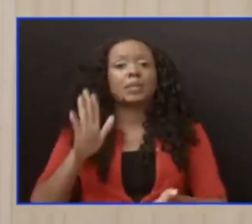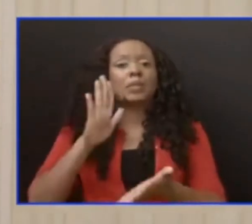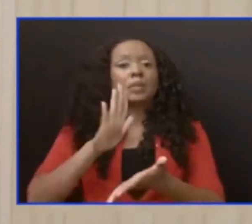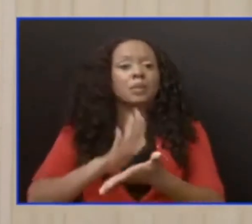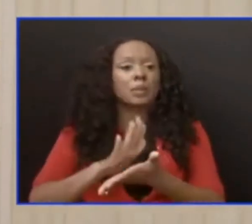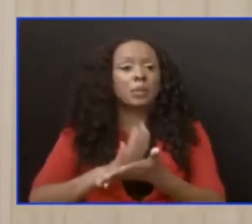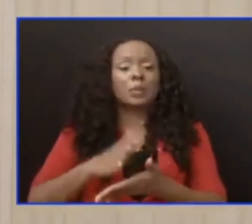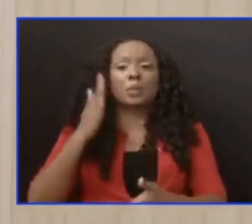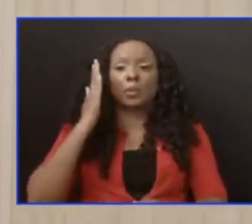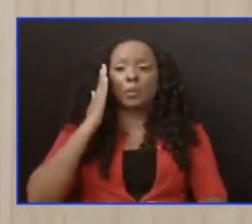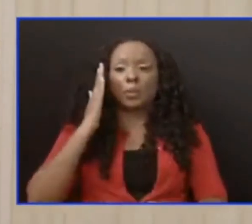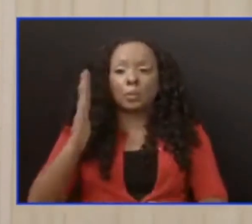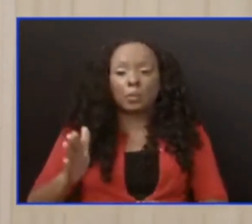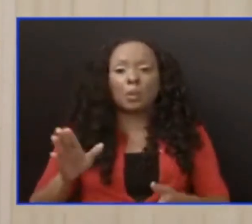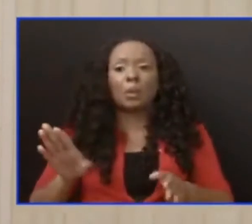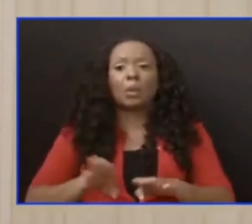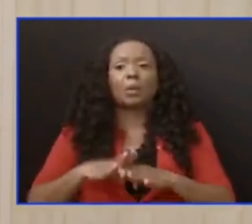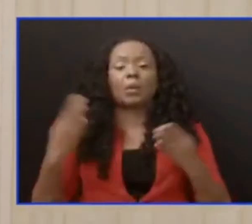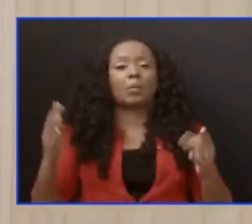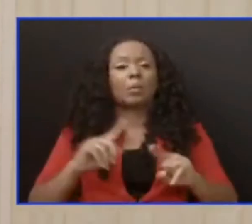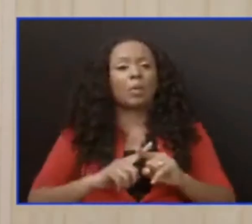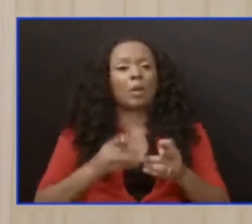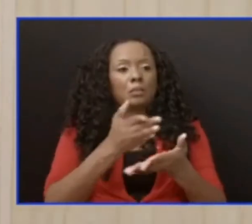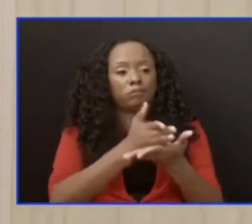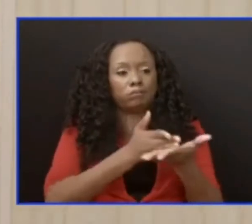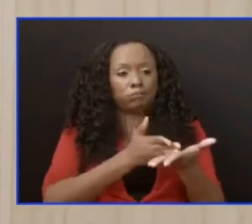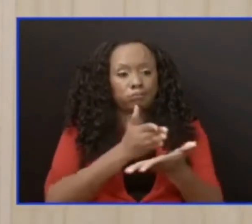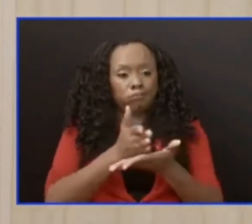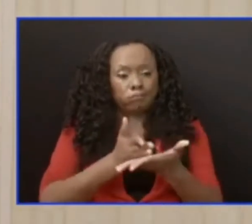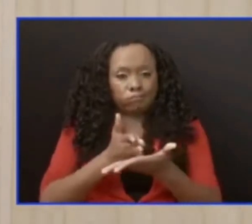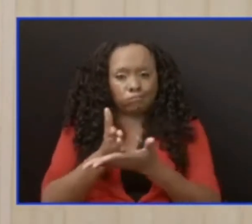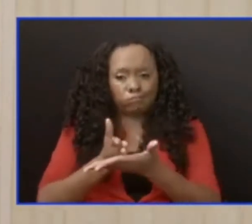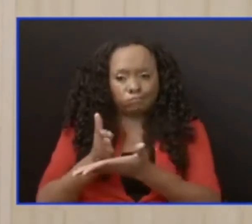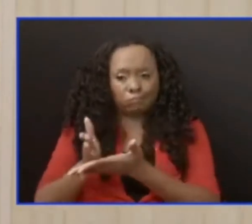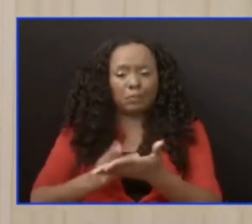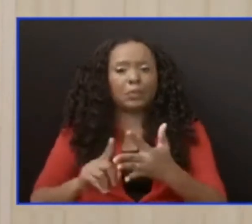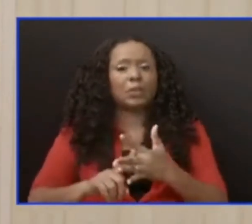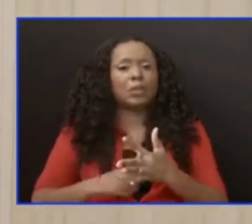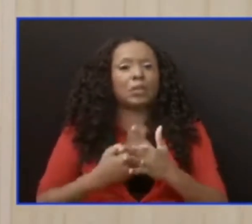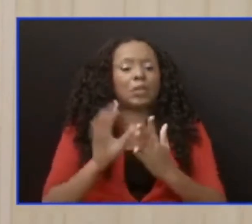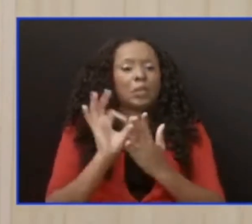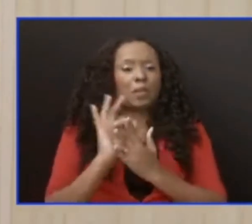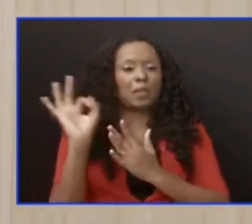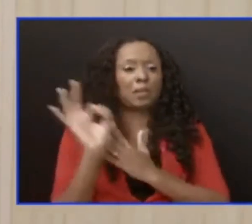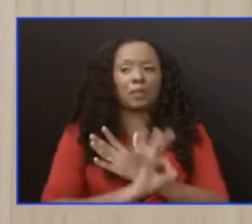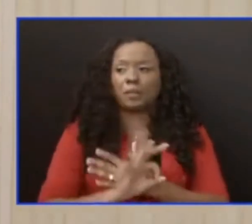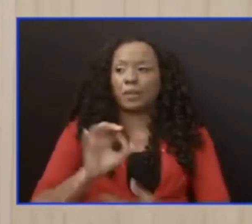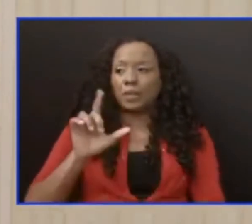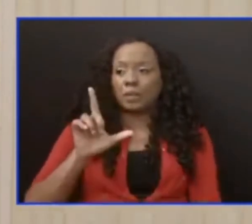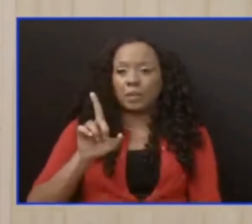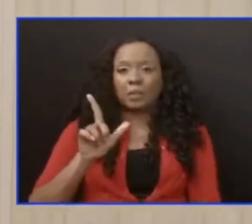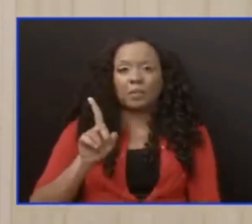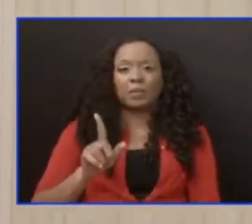in a phased manner starting February 21st.